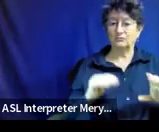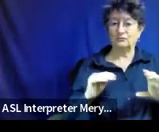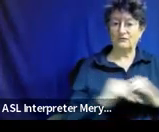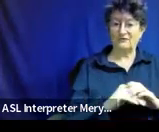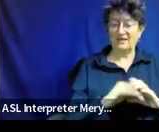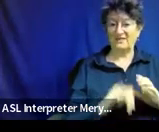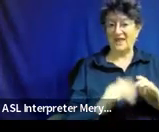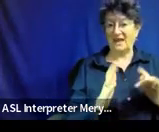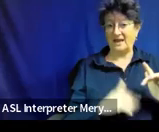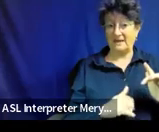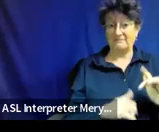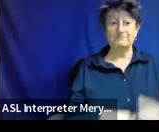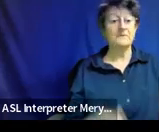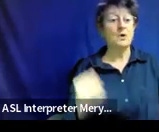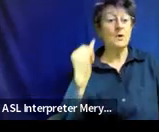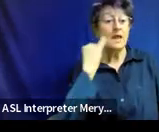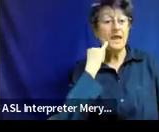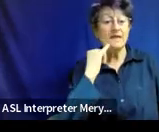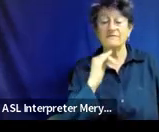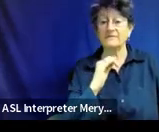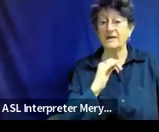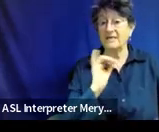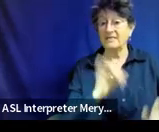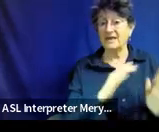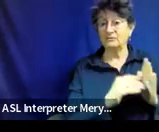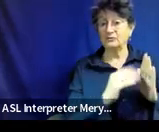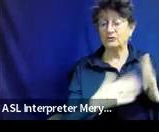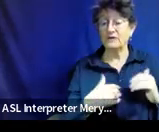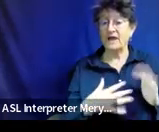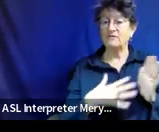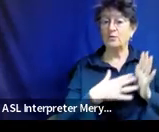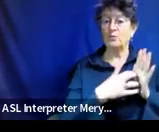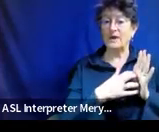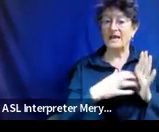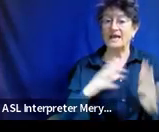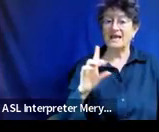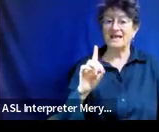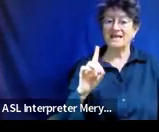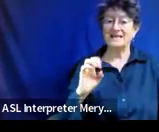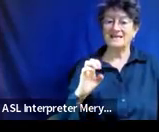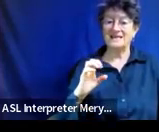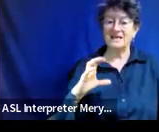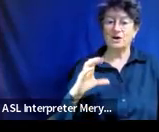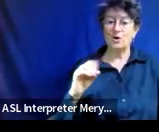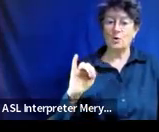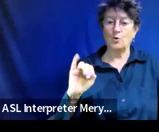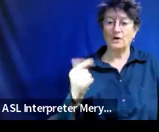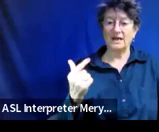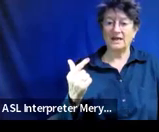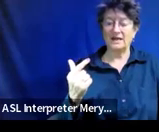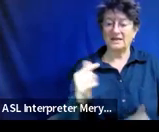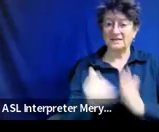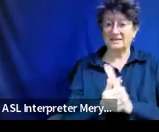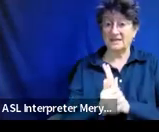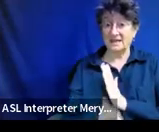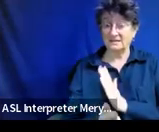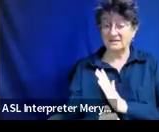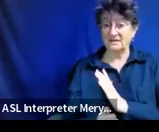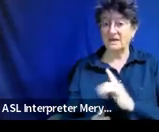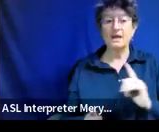he has weak decoding skills, right? So here's his, his present levels,